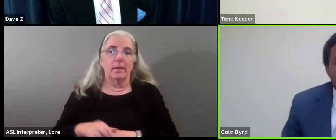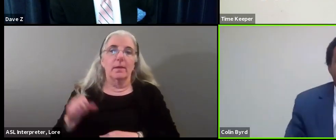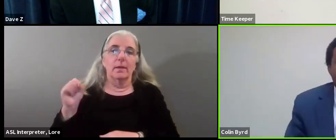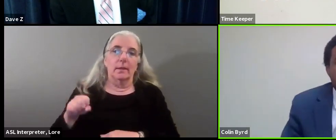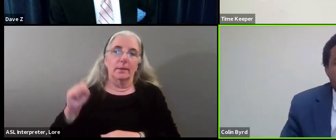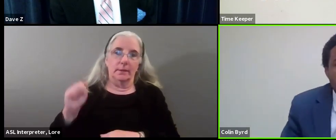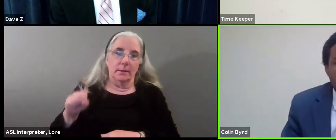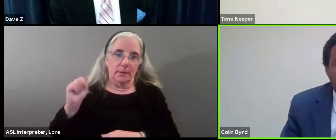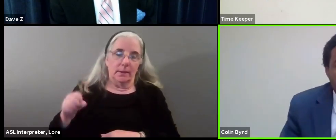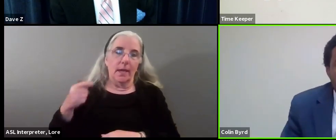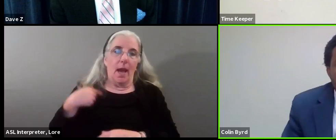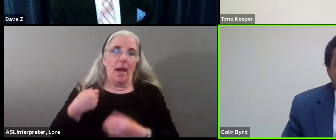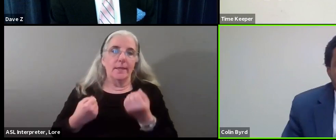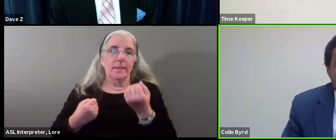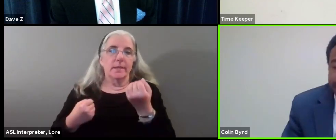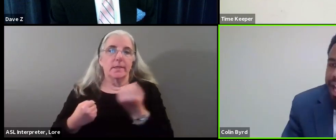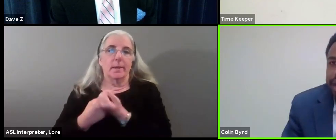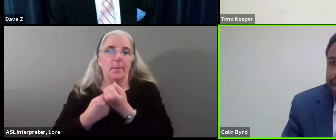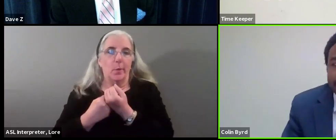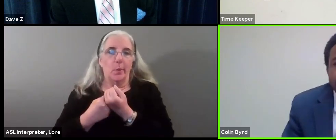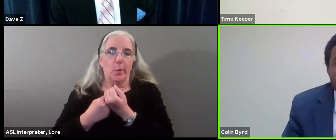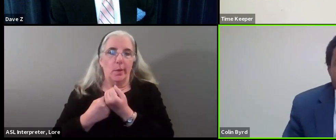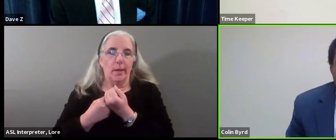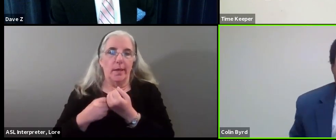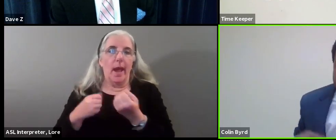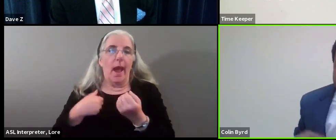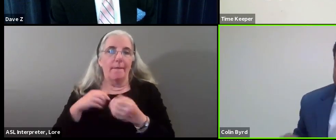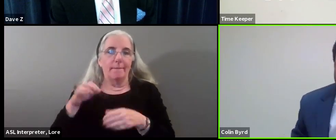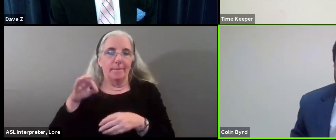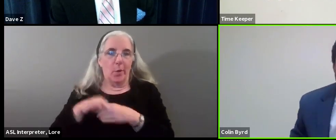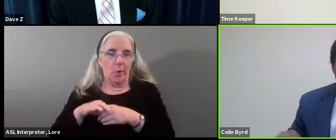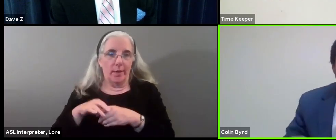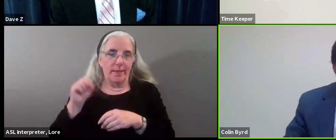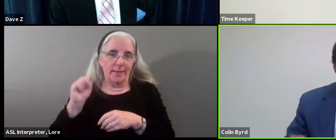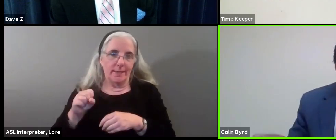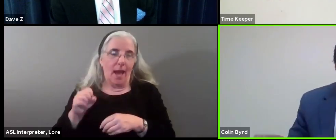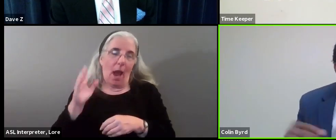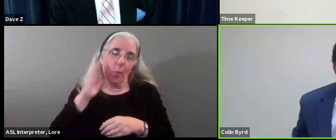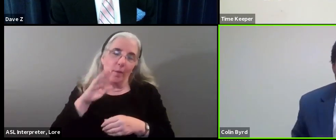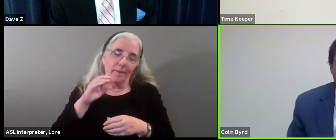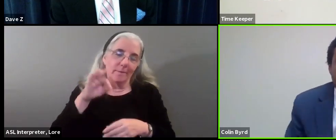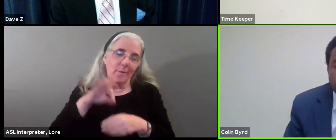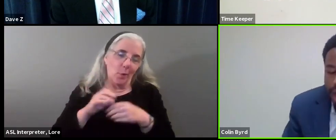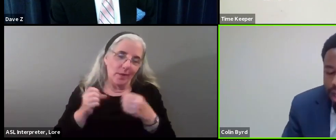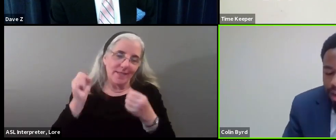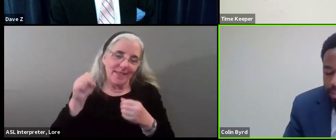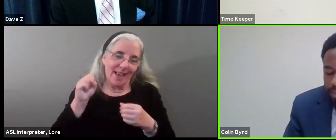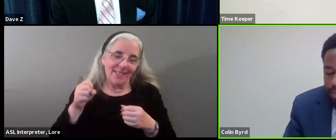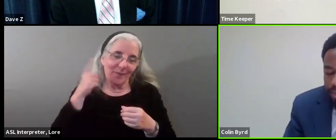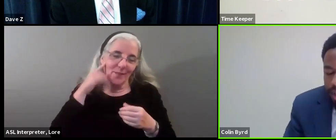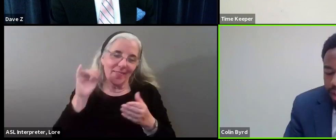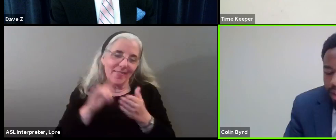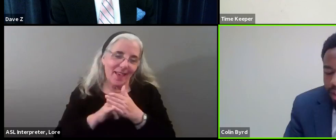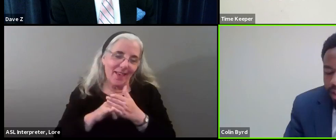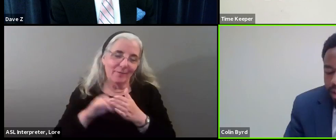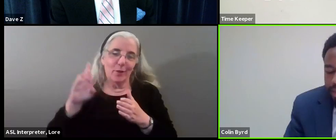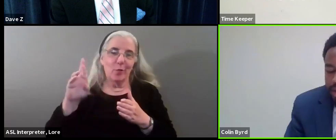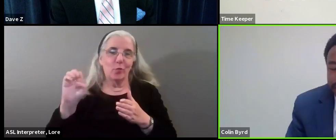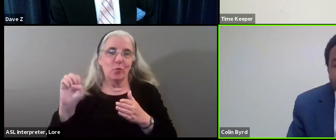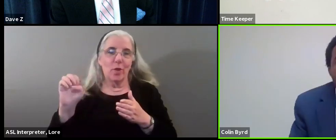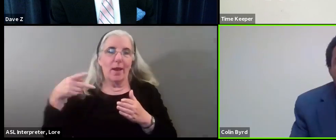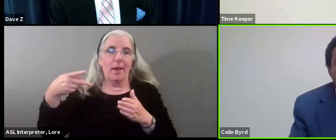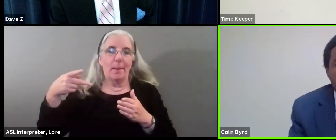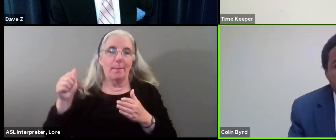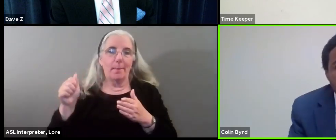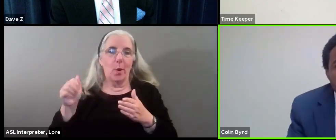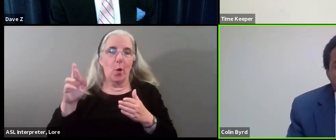Yes, I support, uh, the, and I, and I voted yes on, well, I will be voting yes on it. Um, and, and, and let me